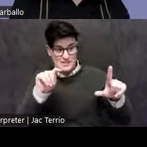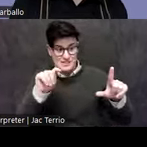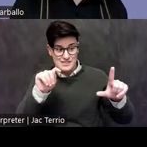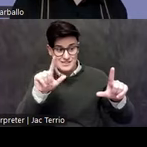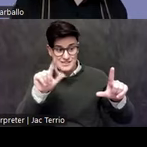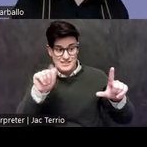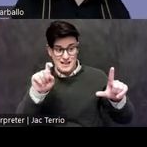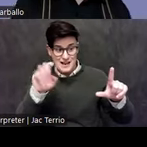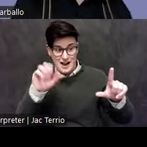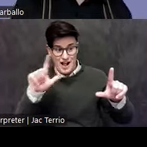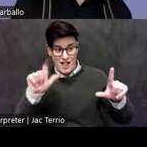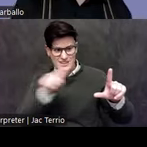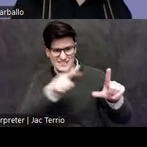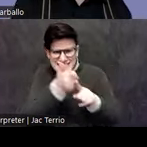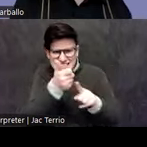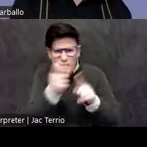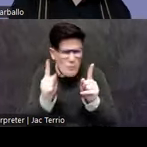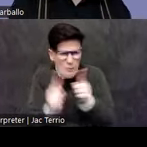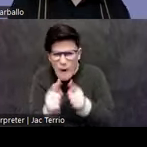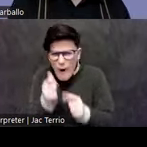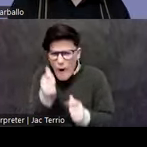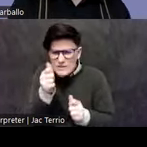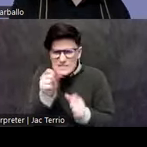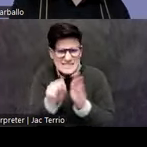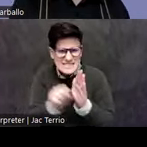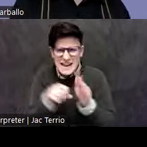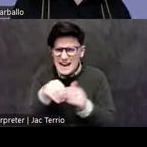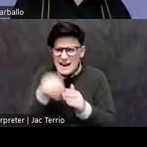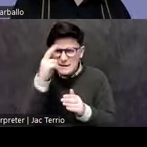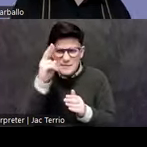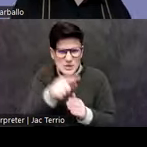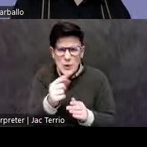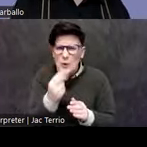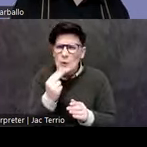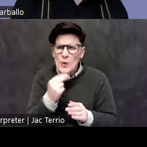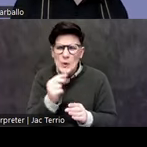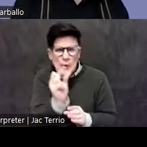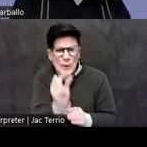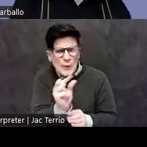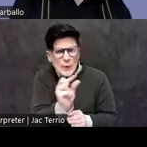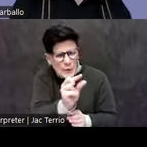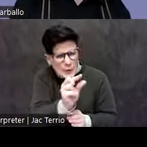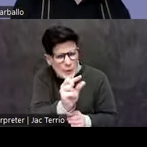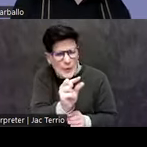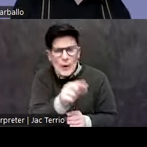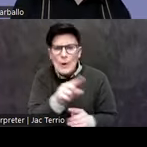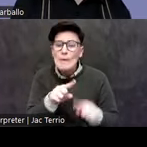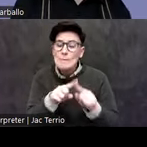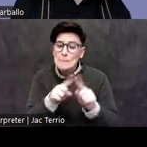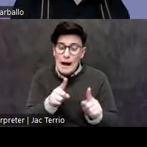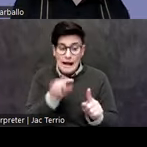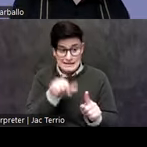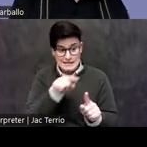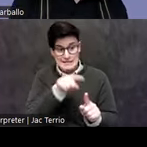state in Mexico. It's pretty tiny, but it roughly corresponds to